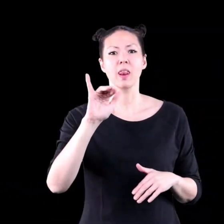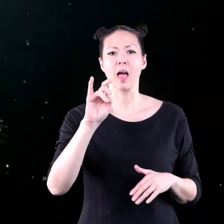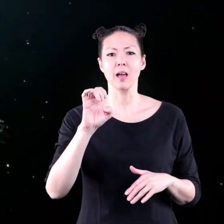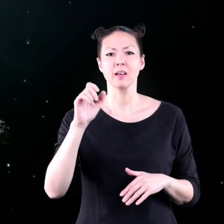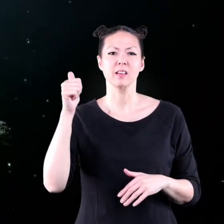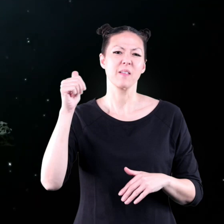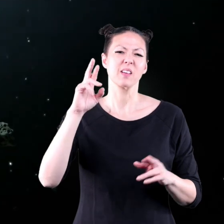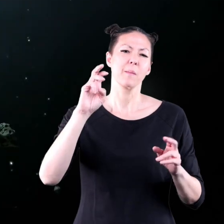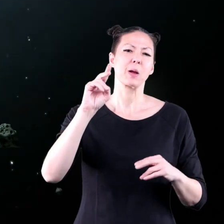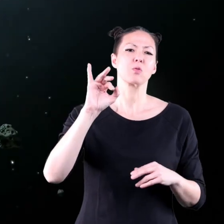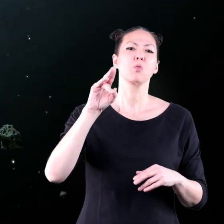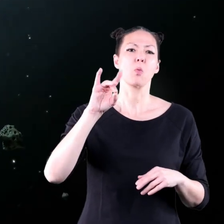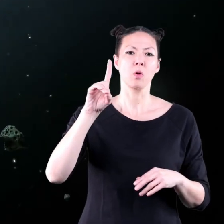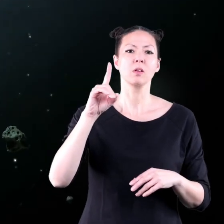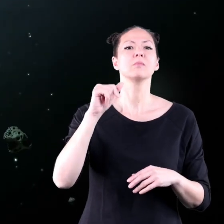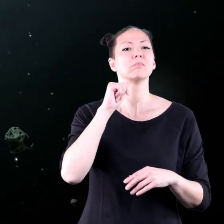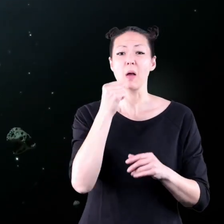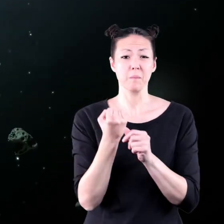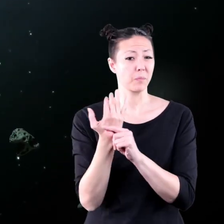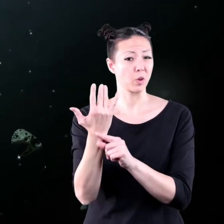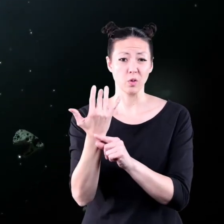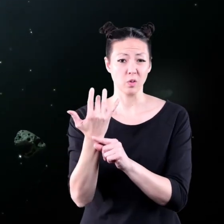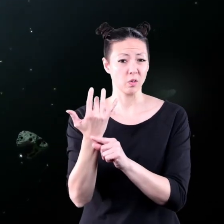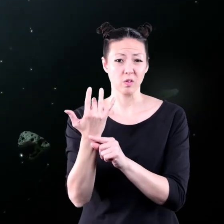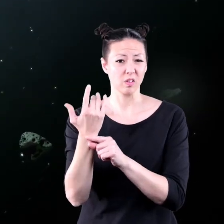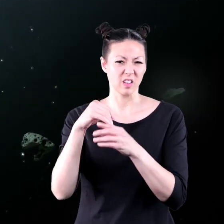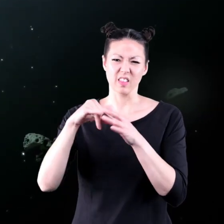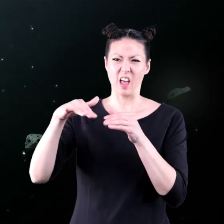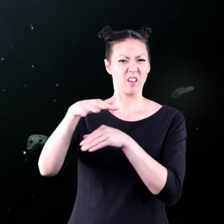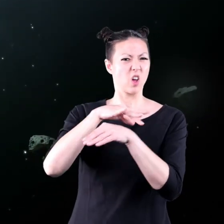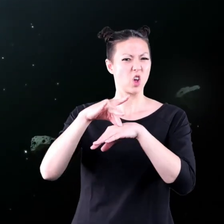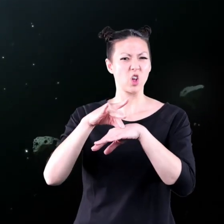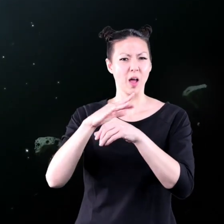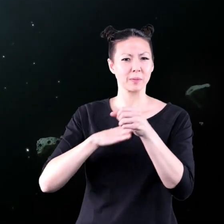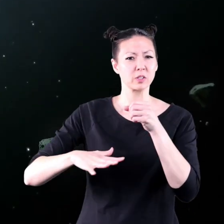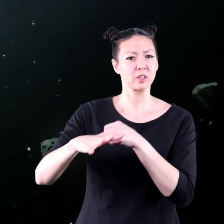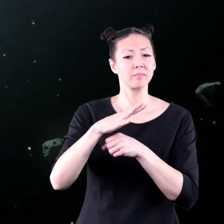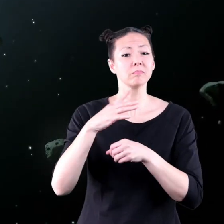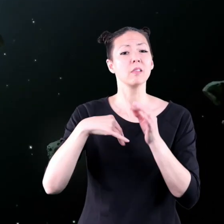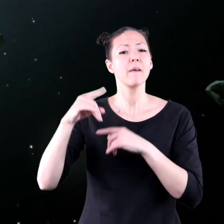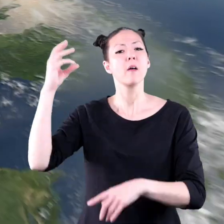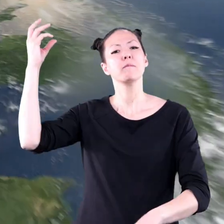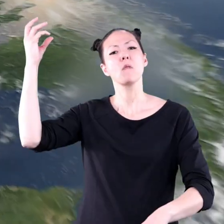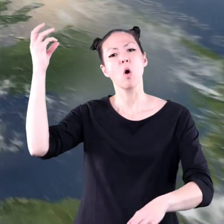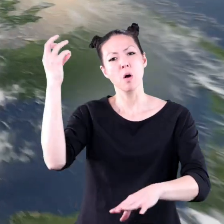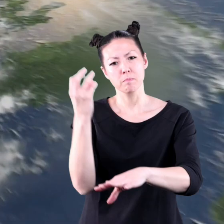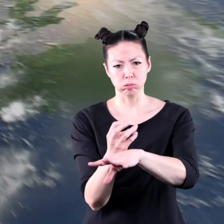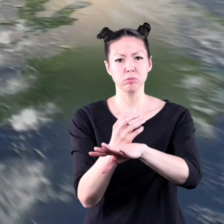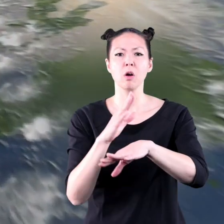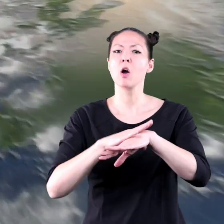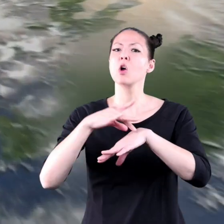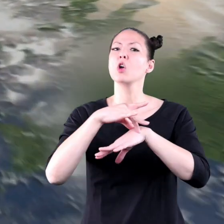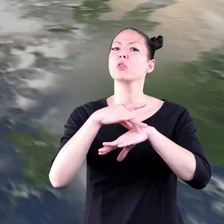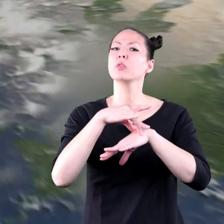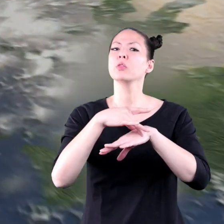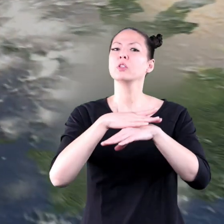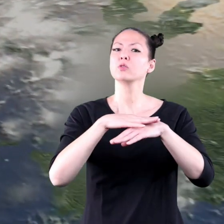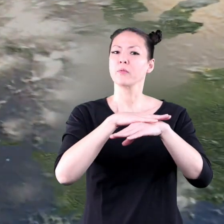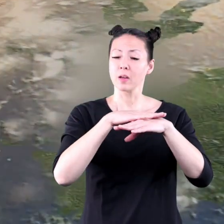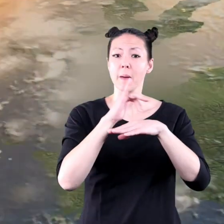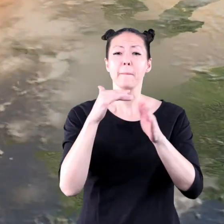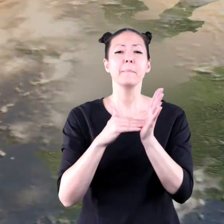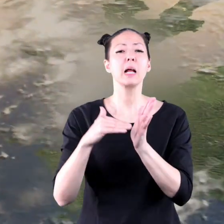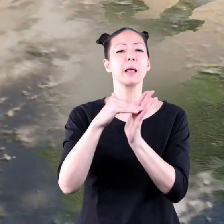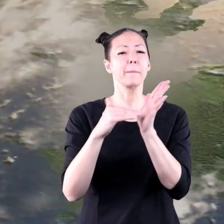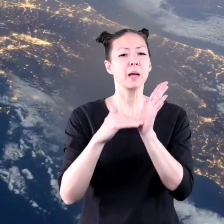A meteorite is a meteoroid that does not burn up in the Earth's atmosphere. Instead, it falls to the Earth's surface.